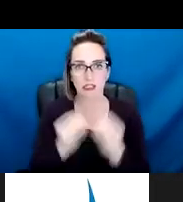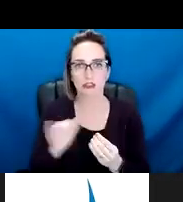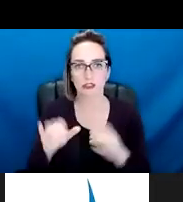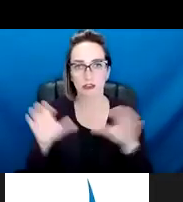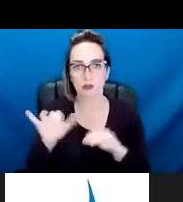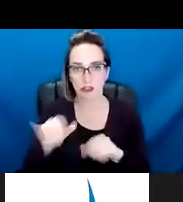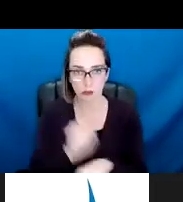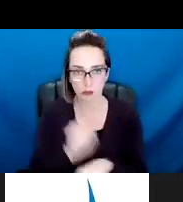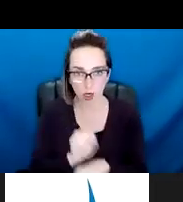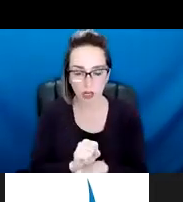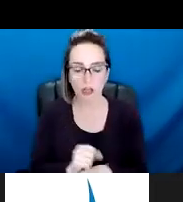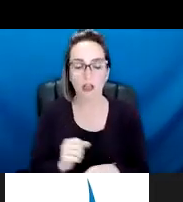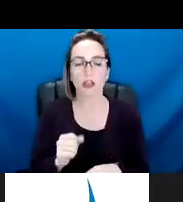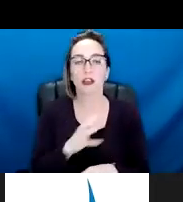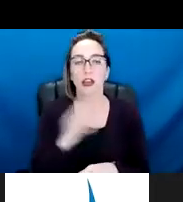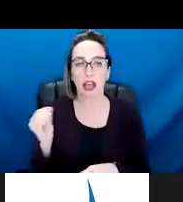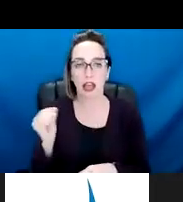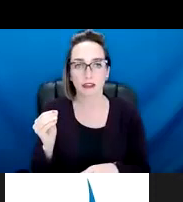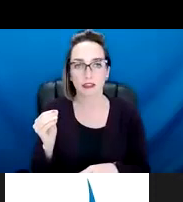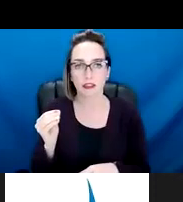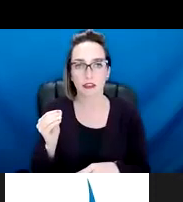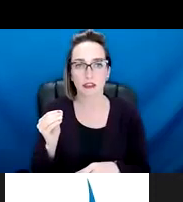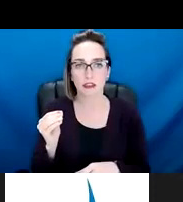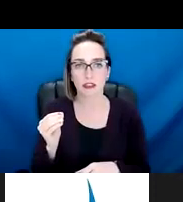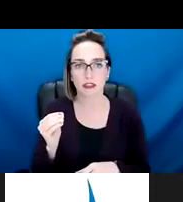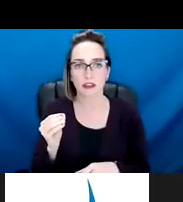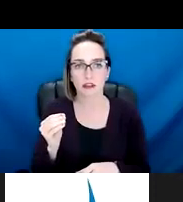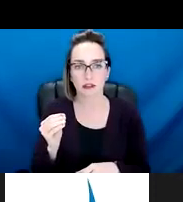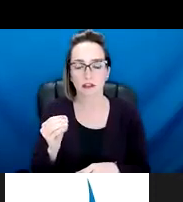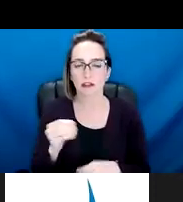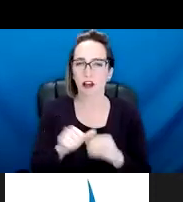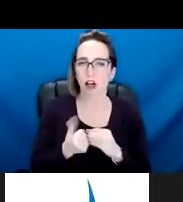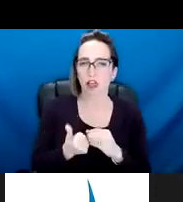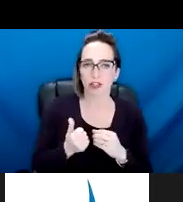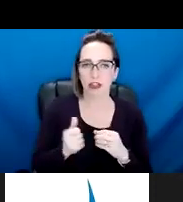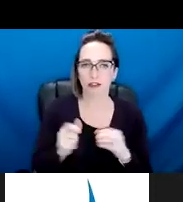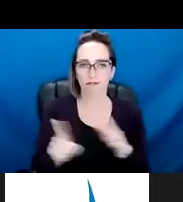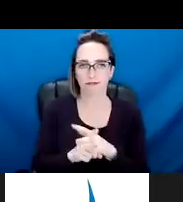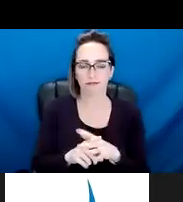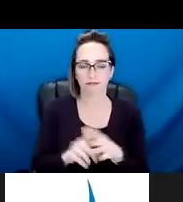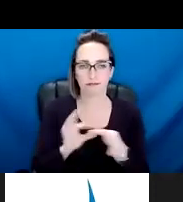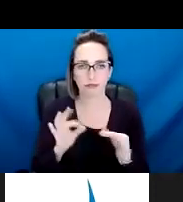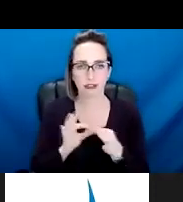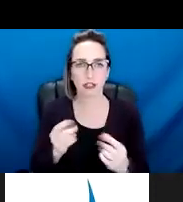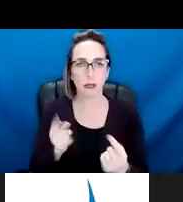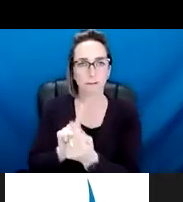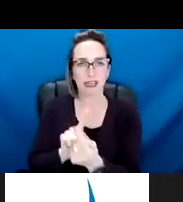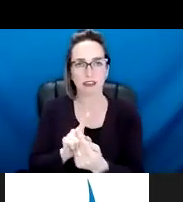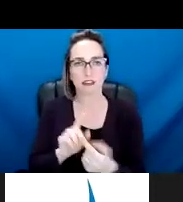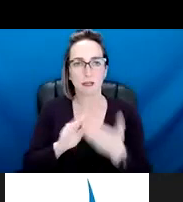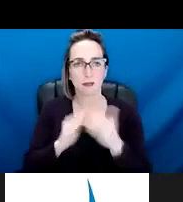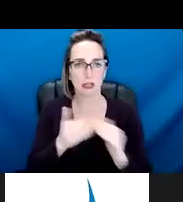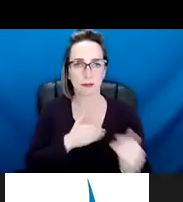Um, and the, there, this came out, um, I think in multiple sessions, but, uh, meet community's members' basic needs,